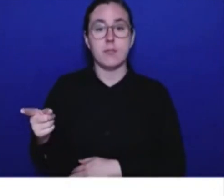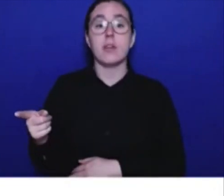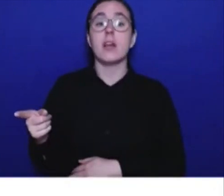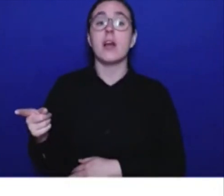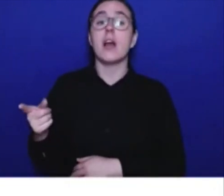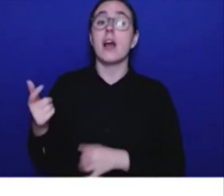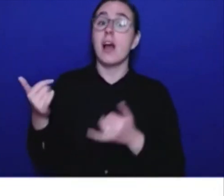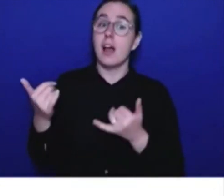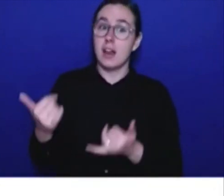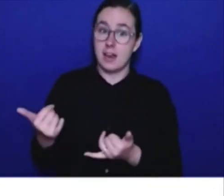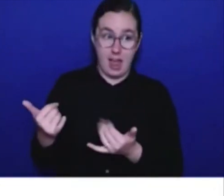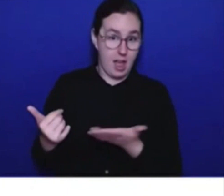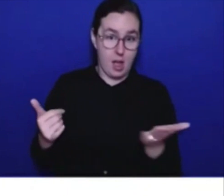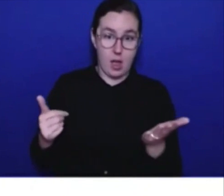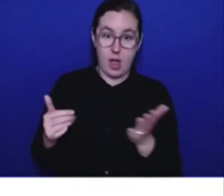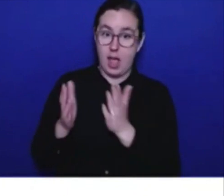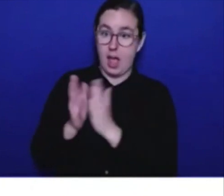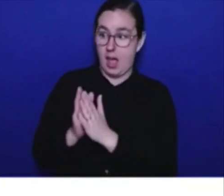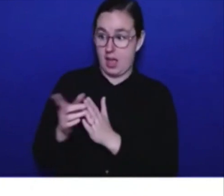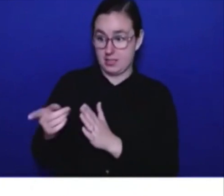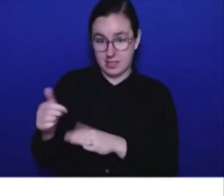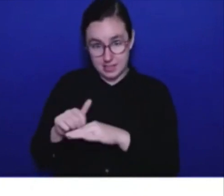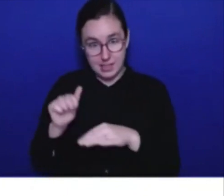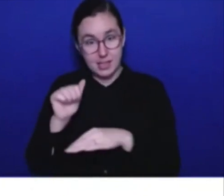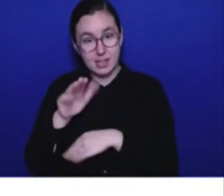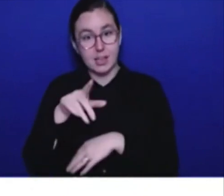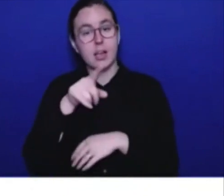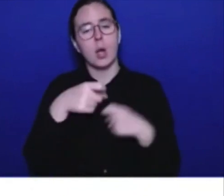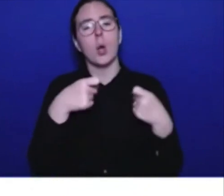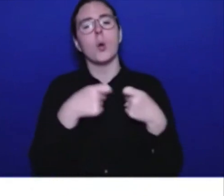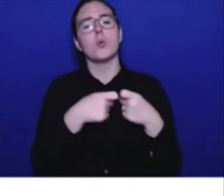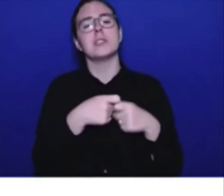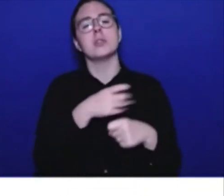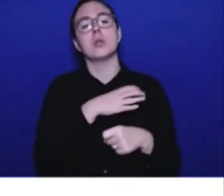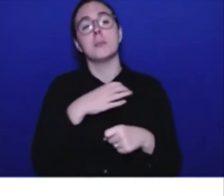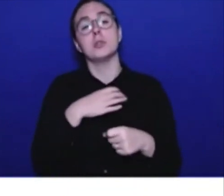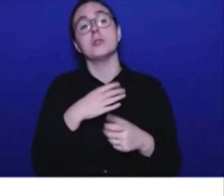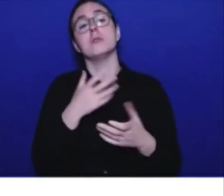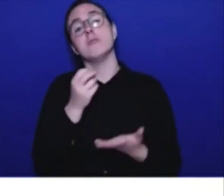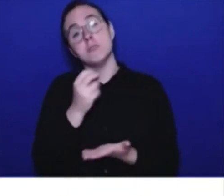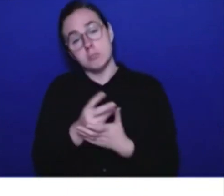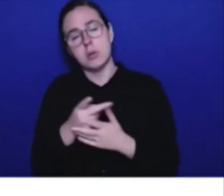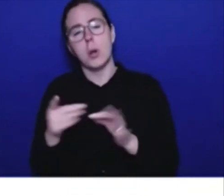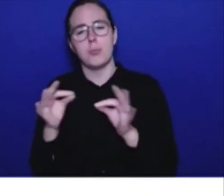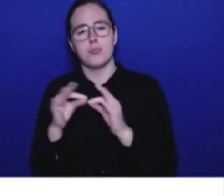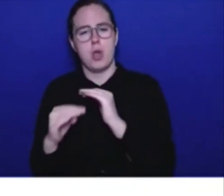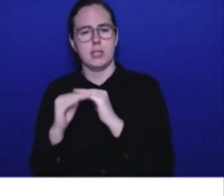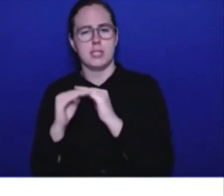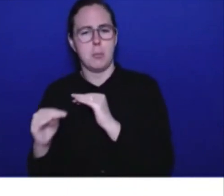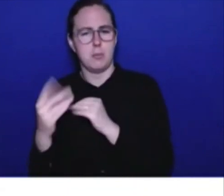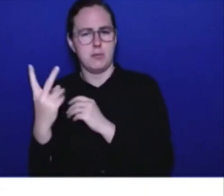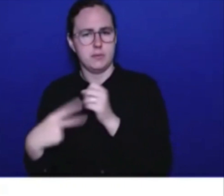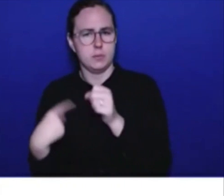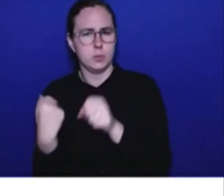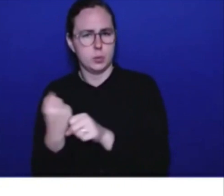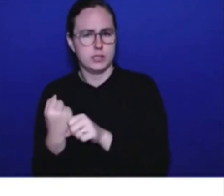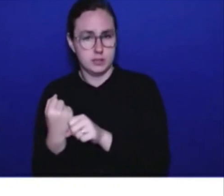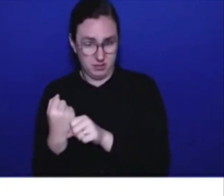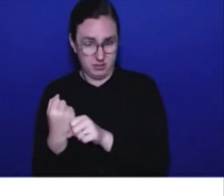Commission for a rate freeze, based on actuarial work that will be reviewed by the Utilities Commission,